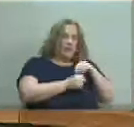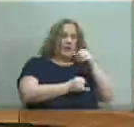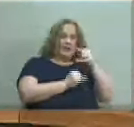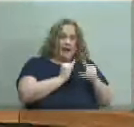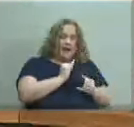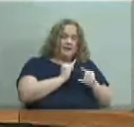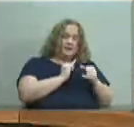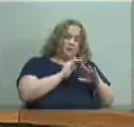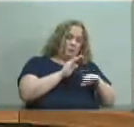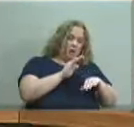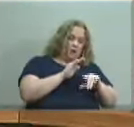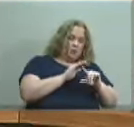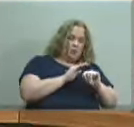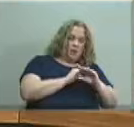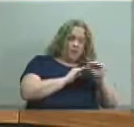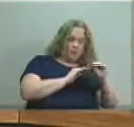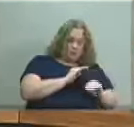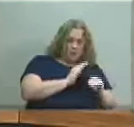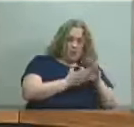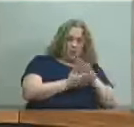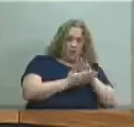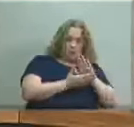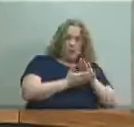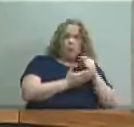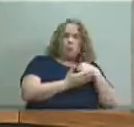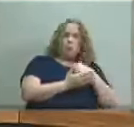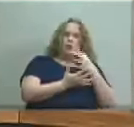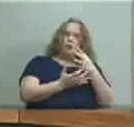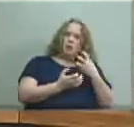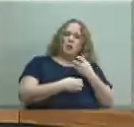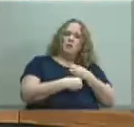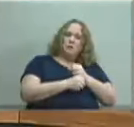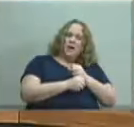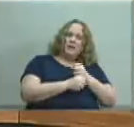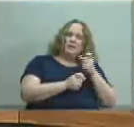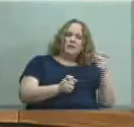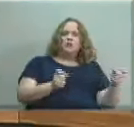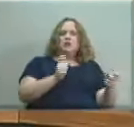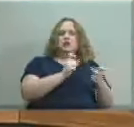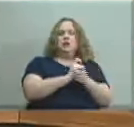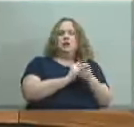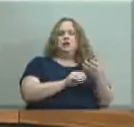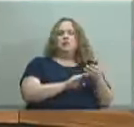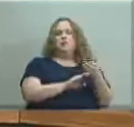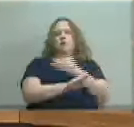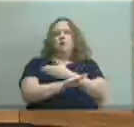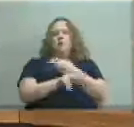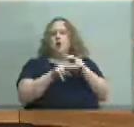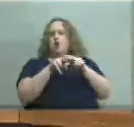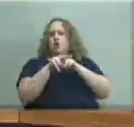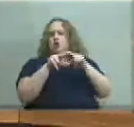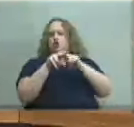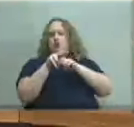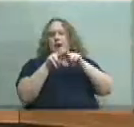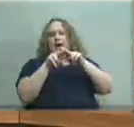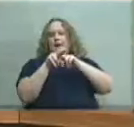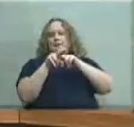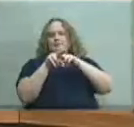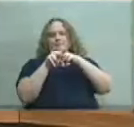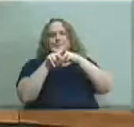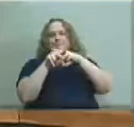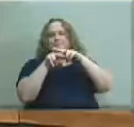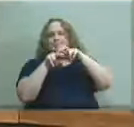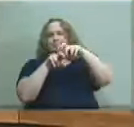we were looking at trying to make a change before i guess the analogy was uh made before the train went off the rails it's uh